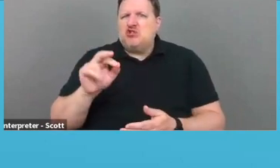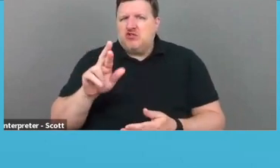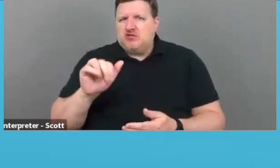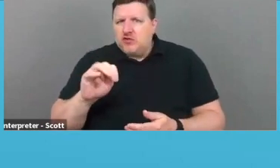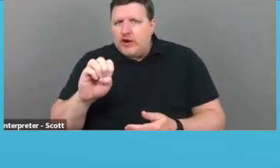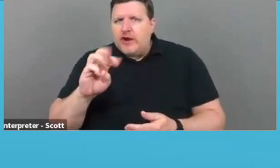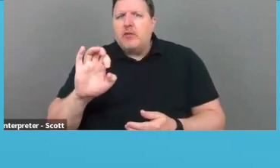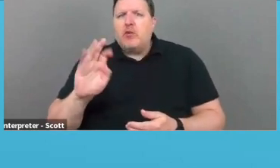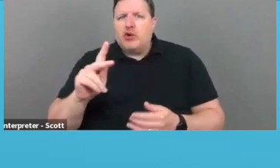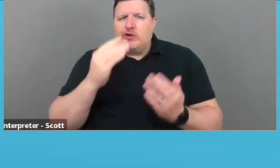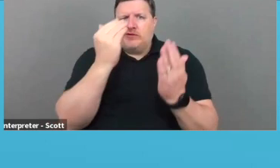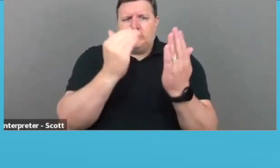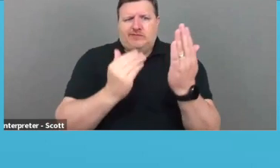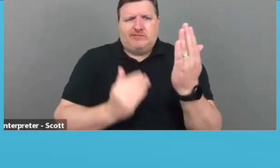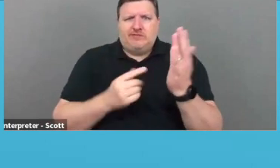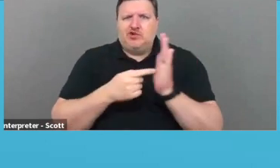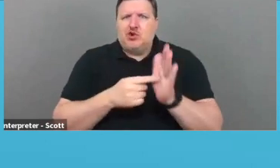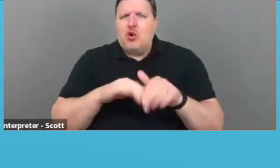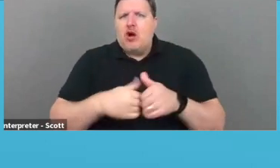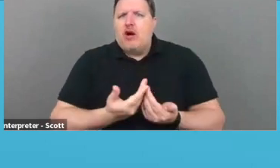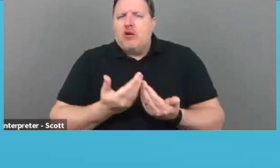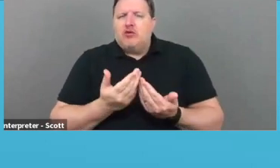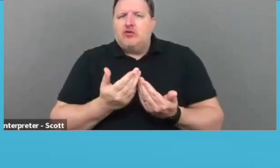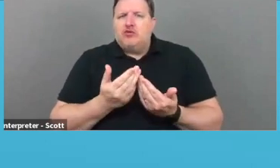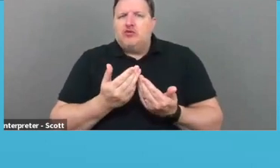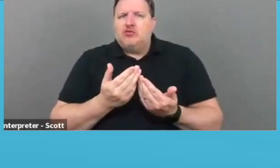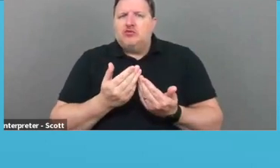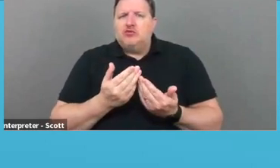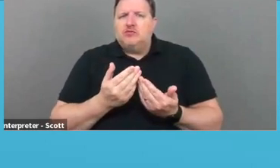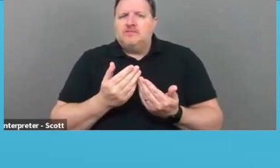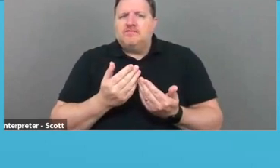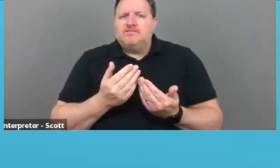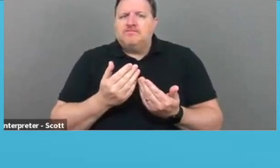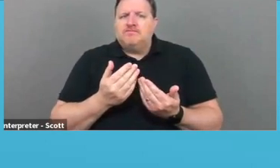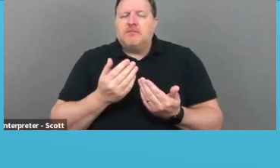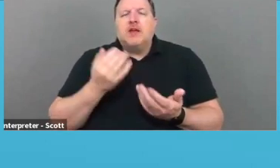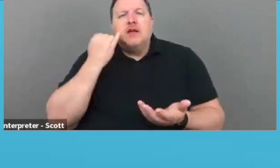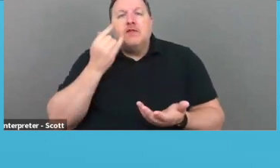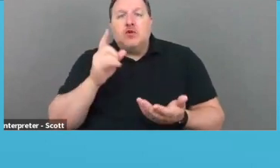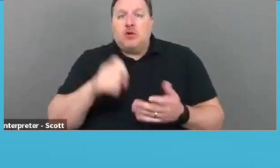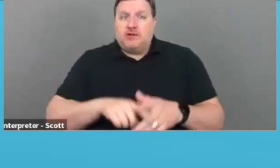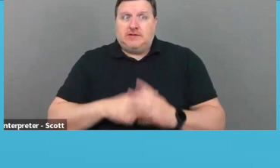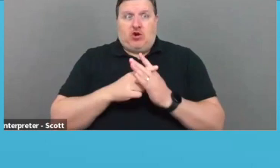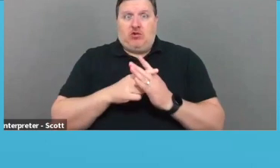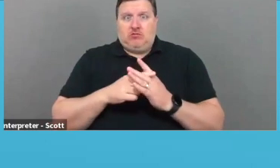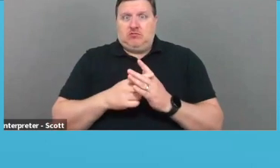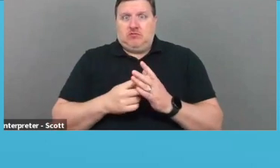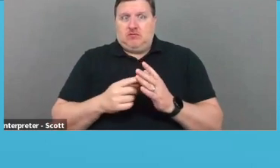framework for putting your, if you have to start from scratch.